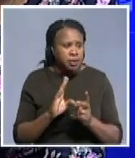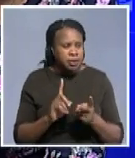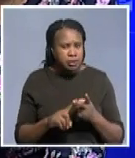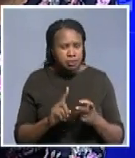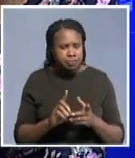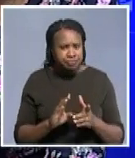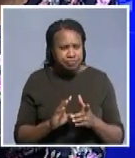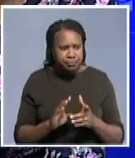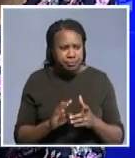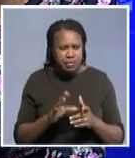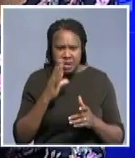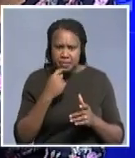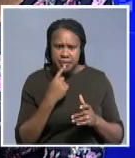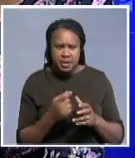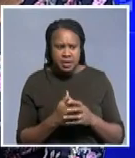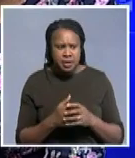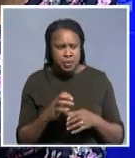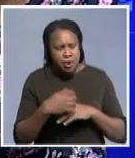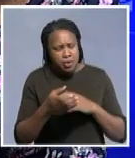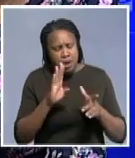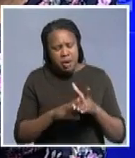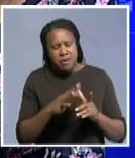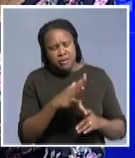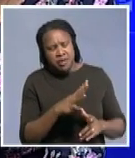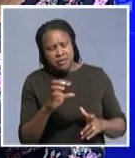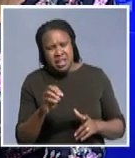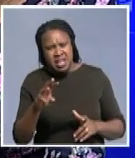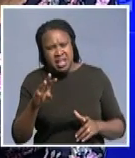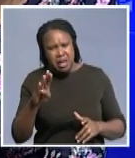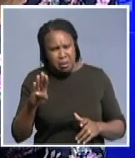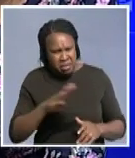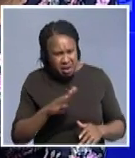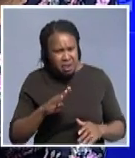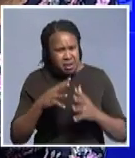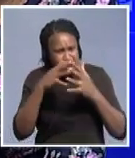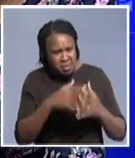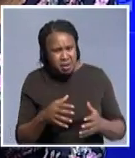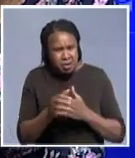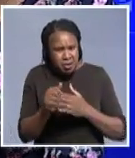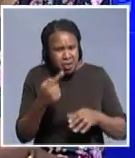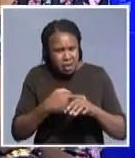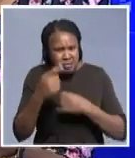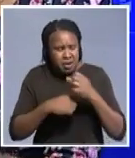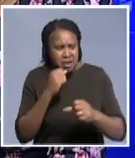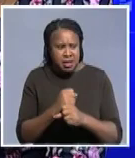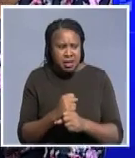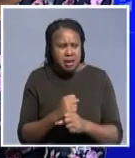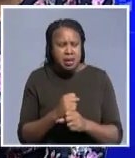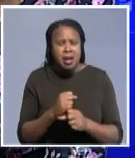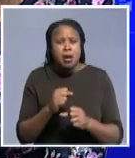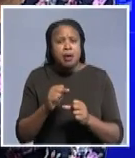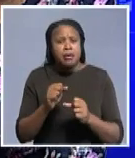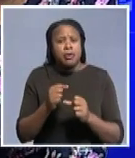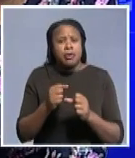Situating saying actually that we're losing around 50 billion US dollars annually in terms of illicit financial flows leaving our continent